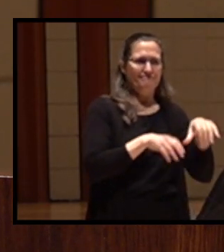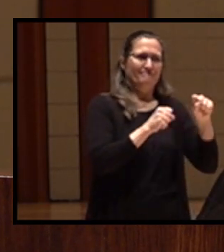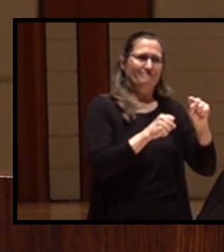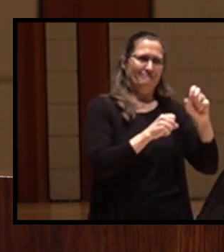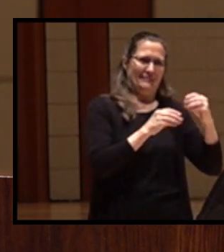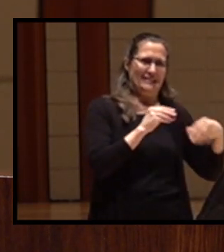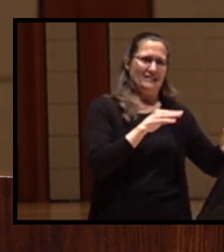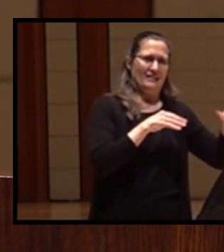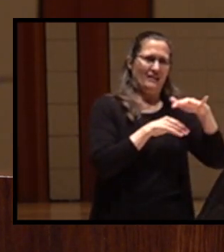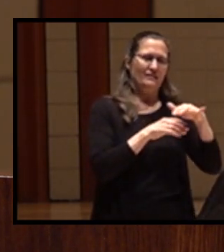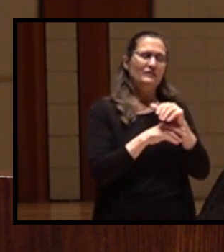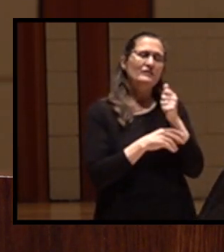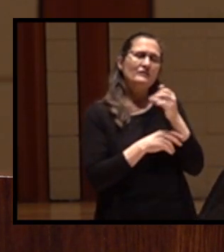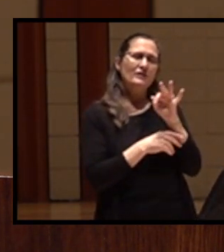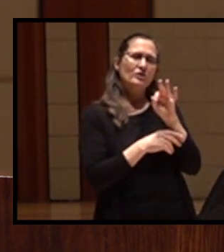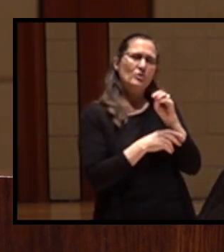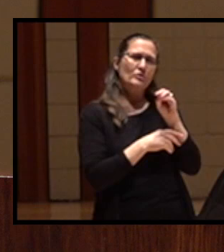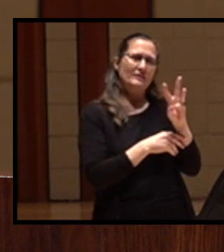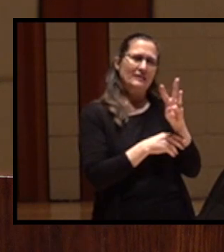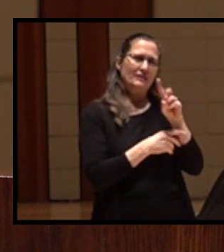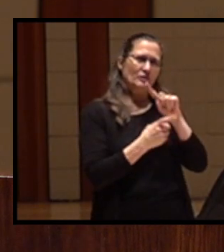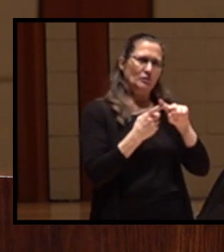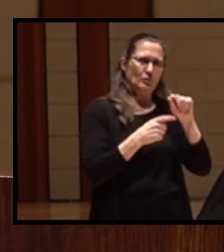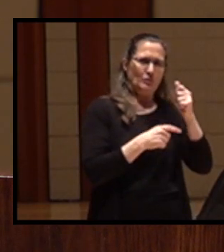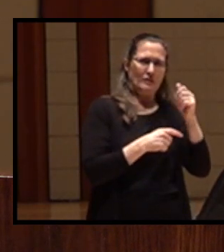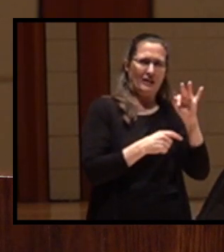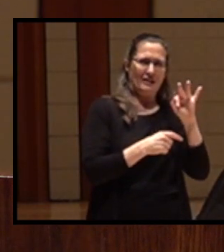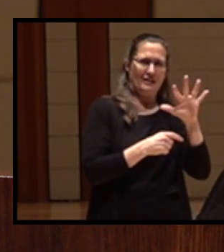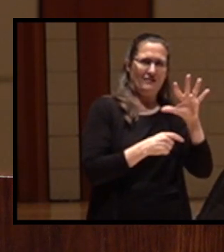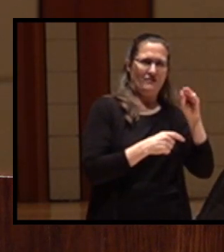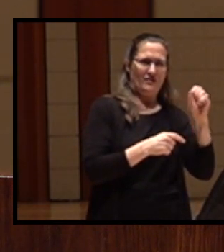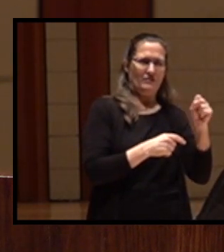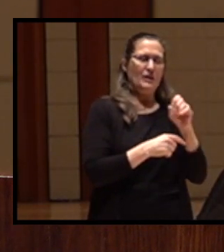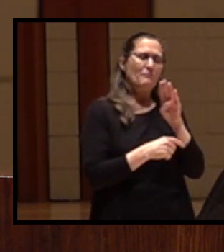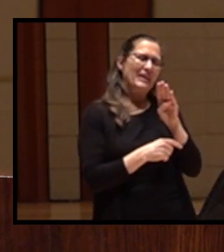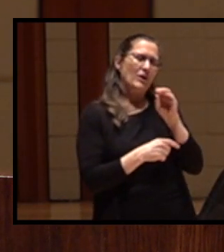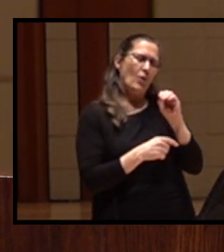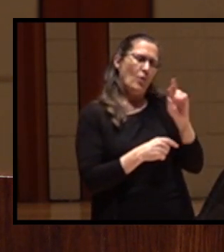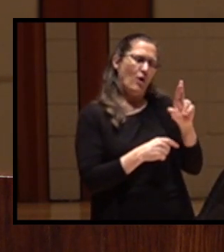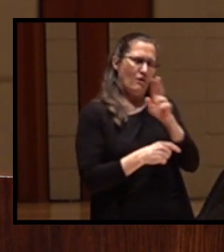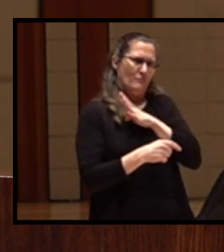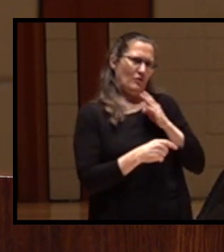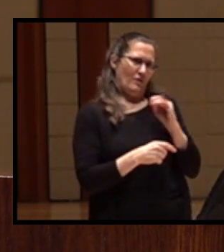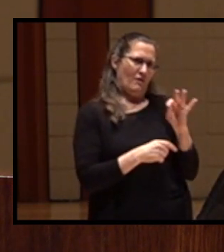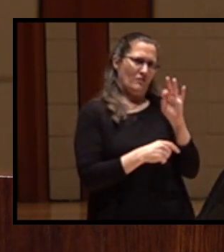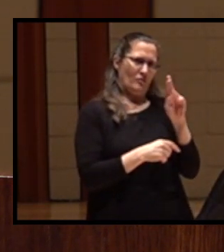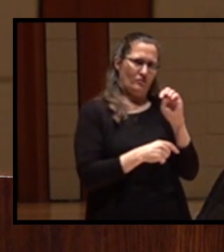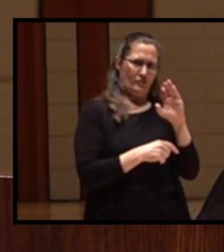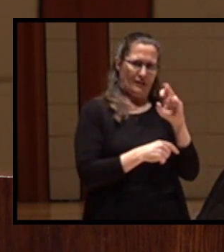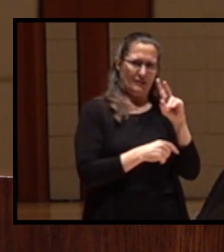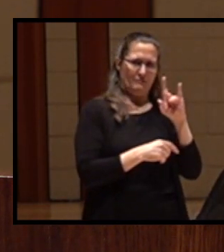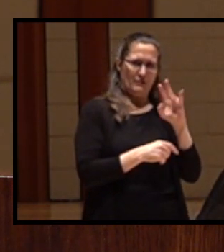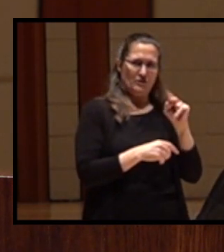1906 and 1950s, the BOR, Bureau of Reclamation, built over 1,400